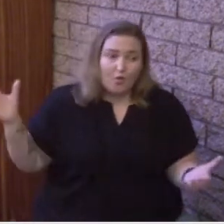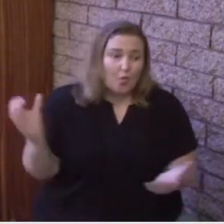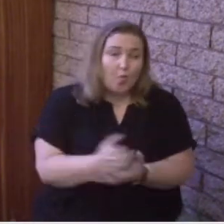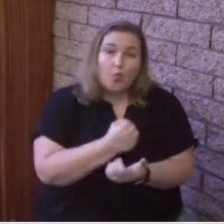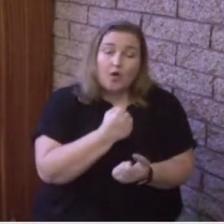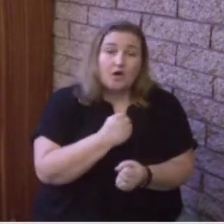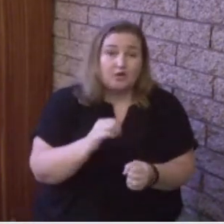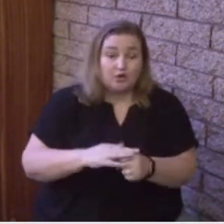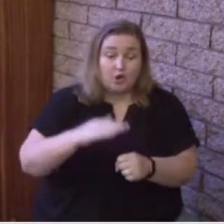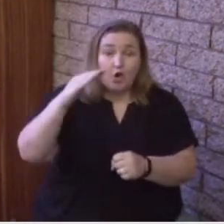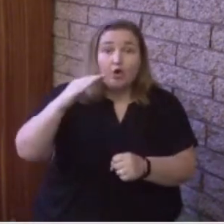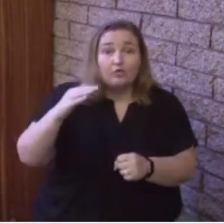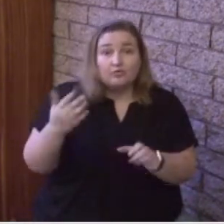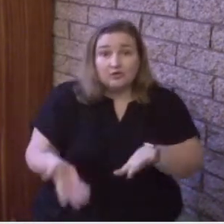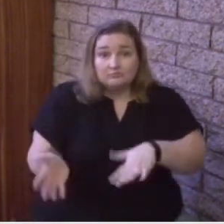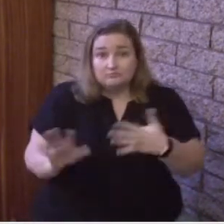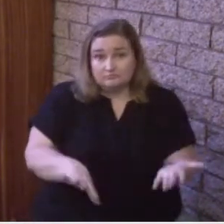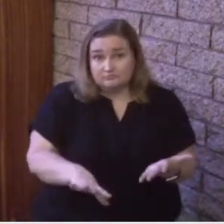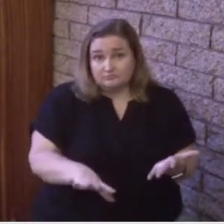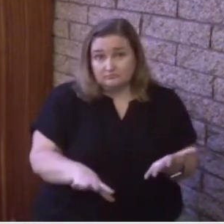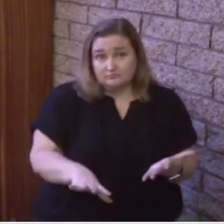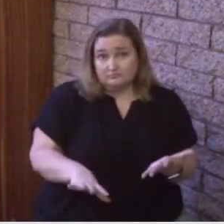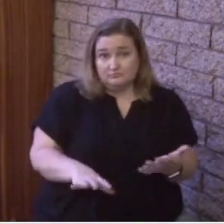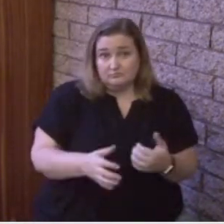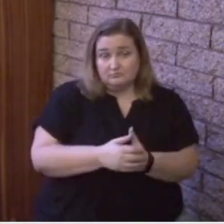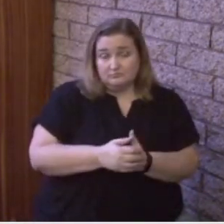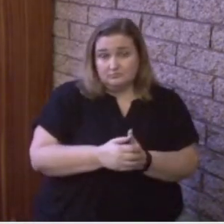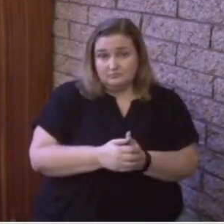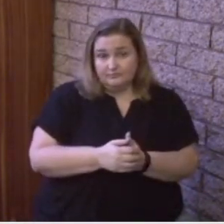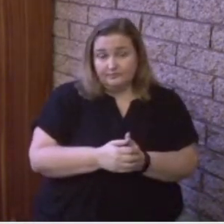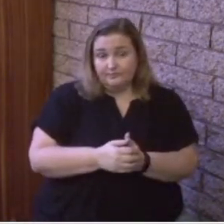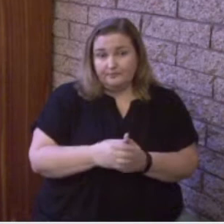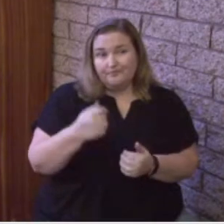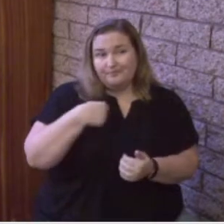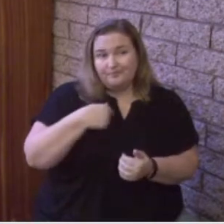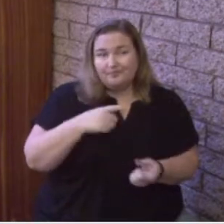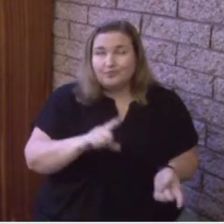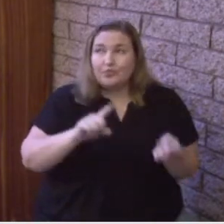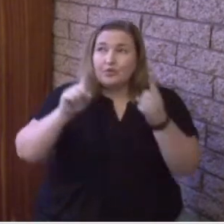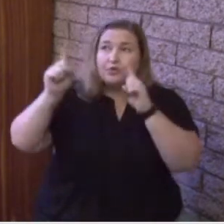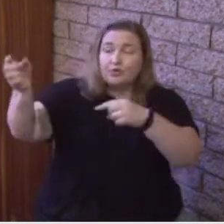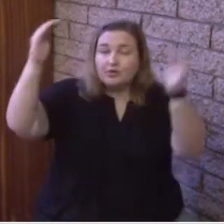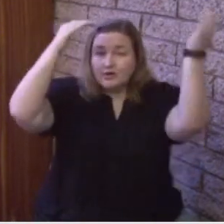heaven. Why? To prepare a place for disciples and followers of Him.